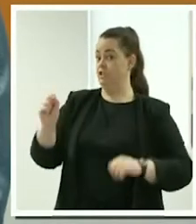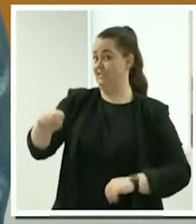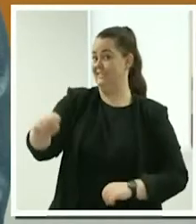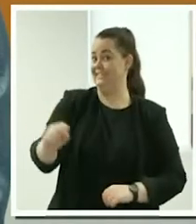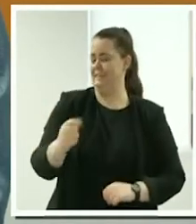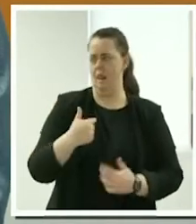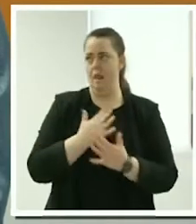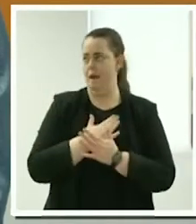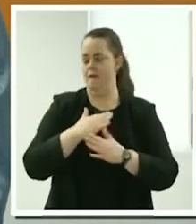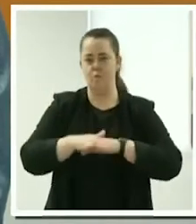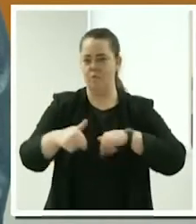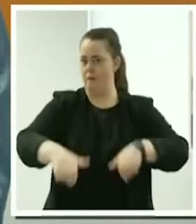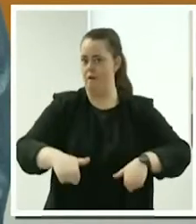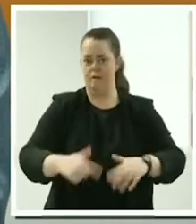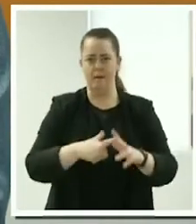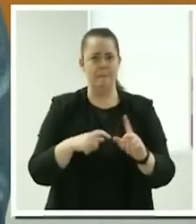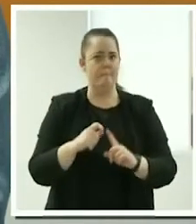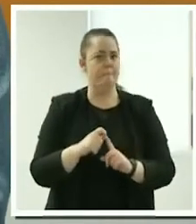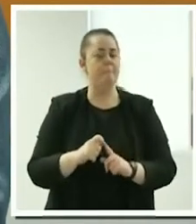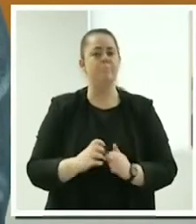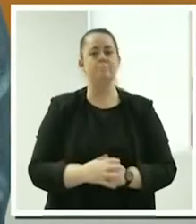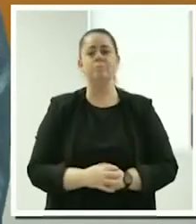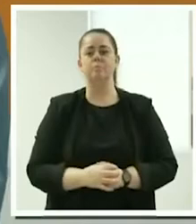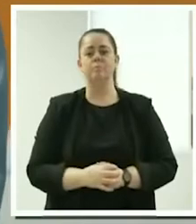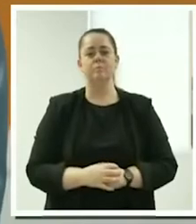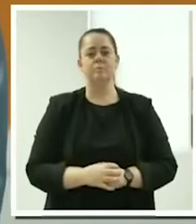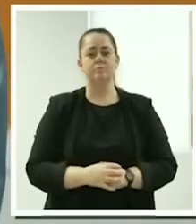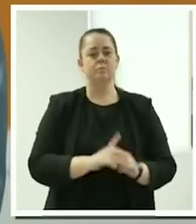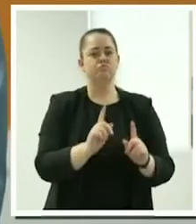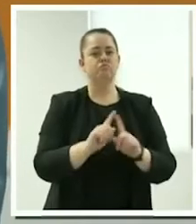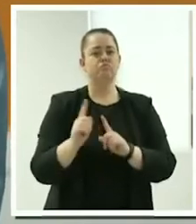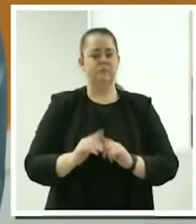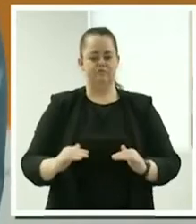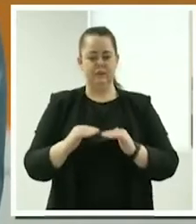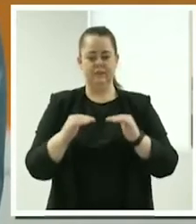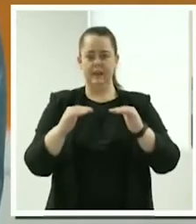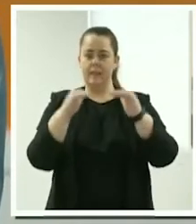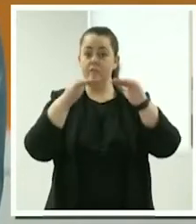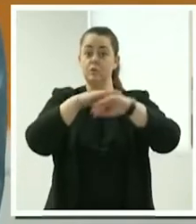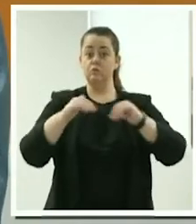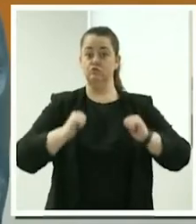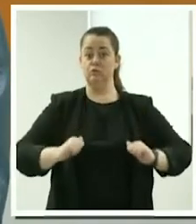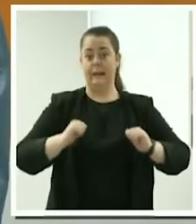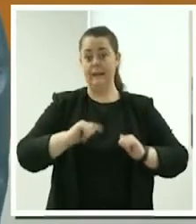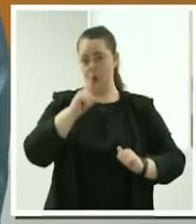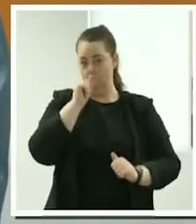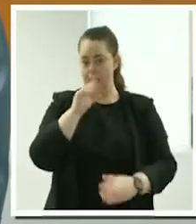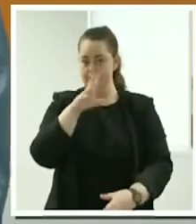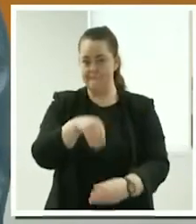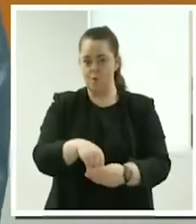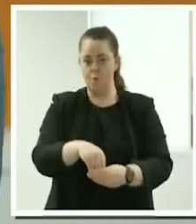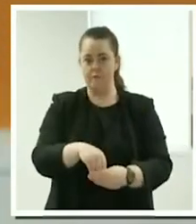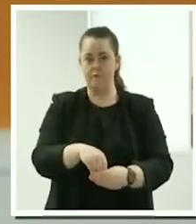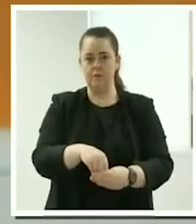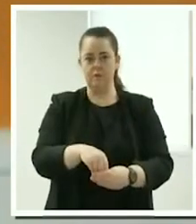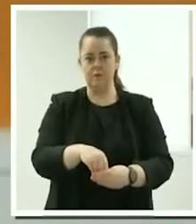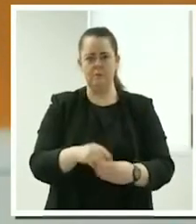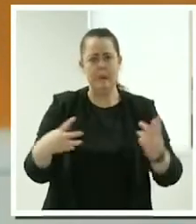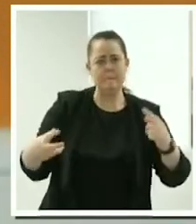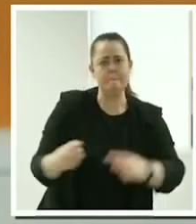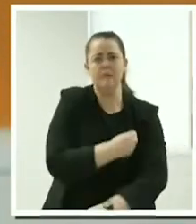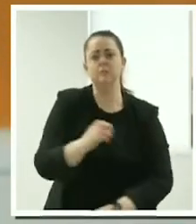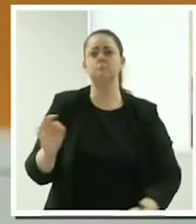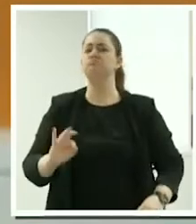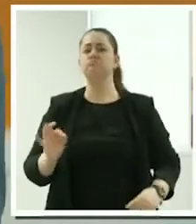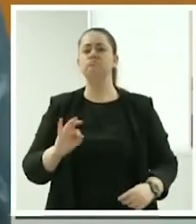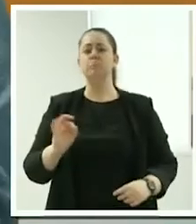always levels of different training that you can do but you don't have to do it